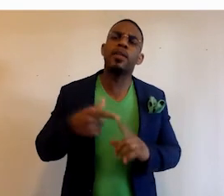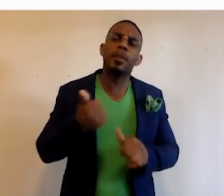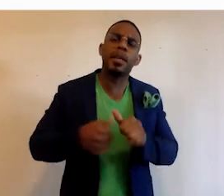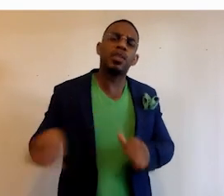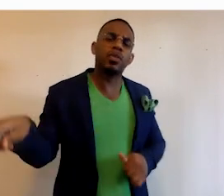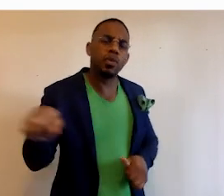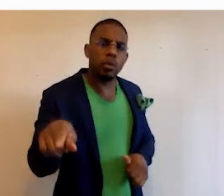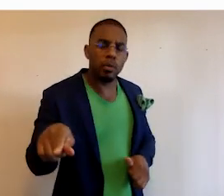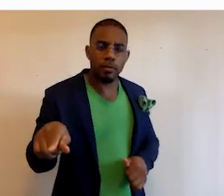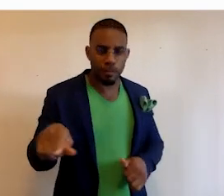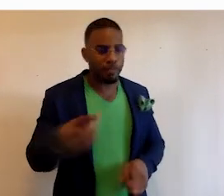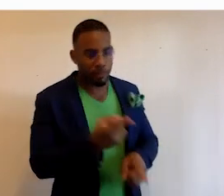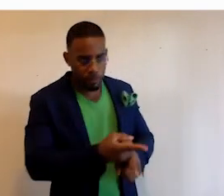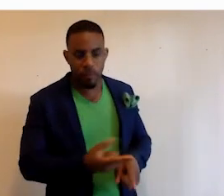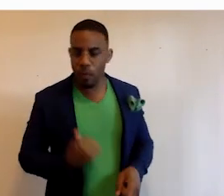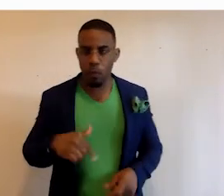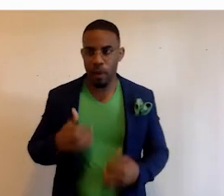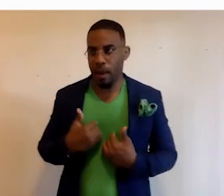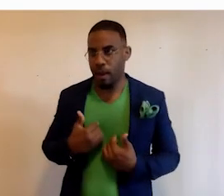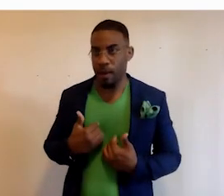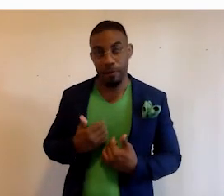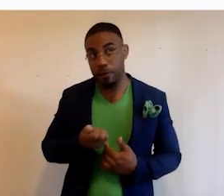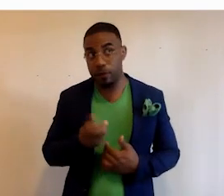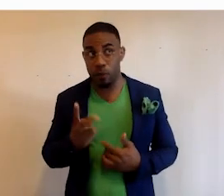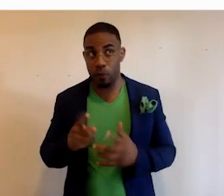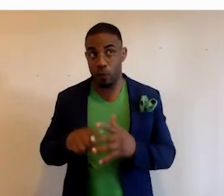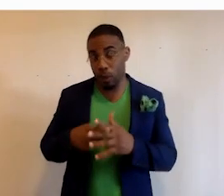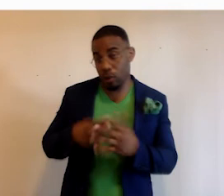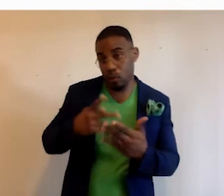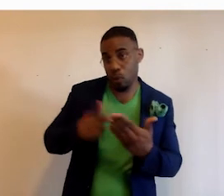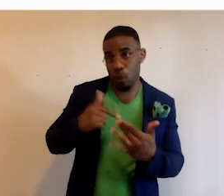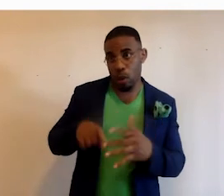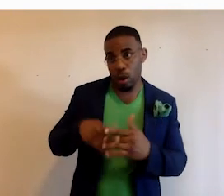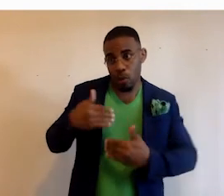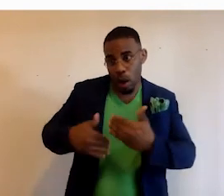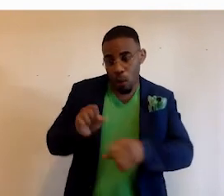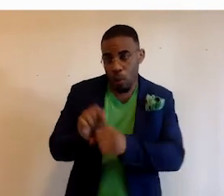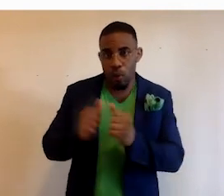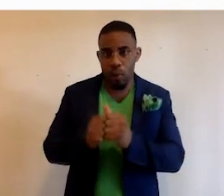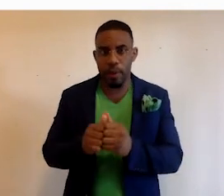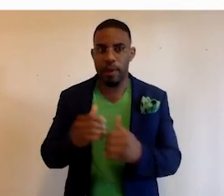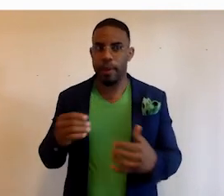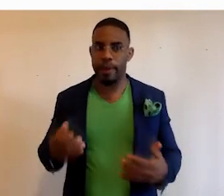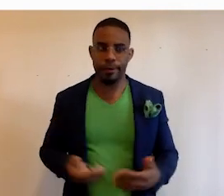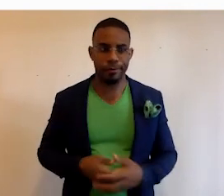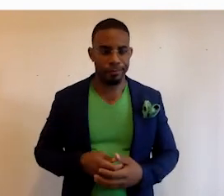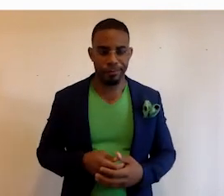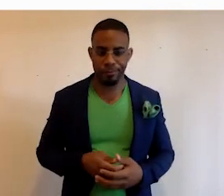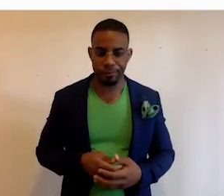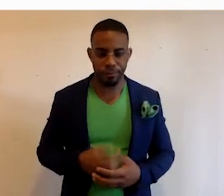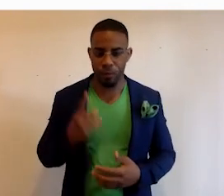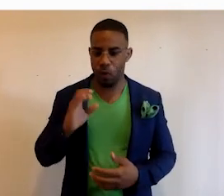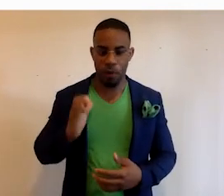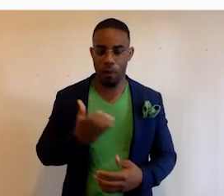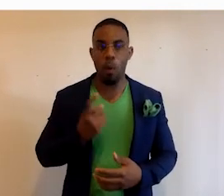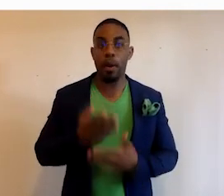each of you? Right. Because we have quite a few initiatives that we're in the process of working with. And, you know, one